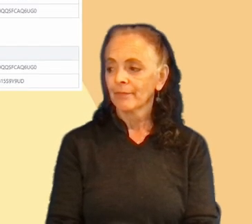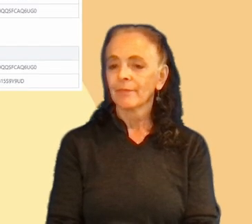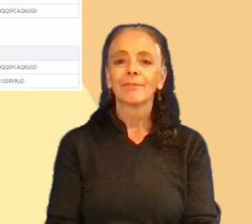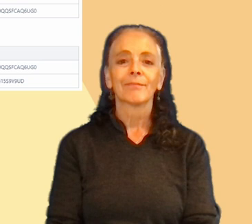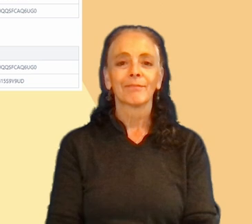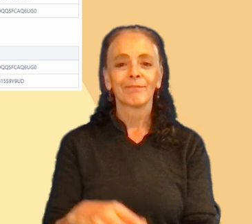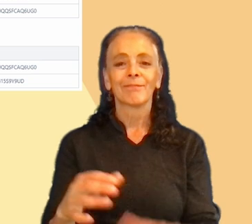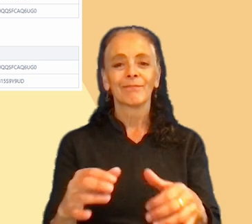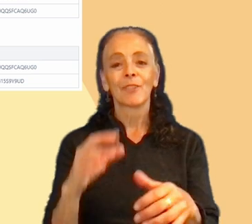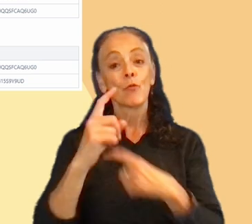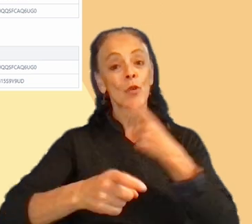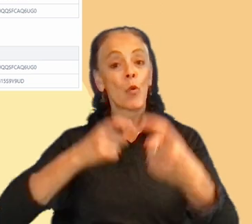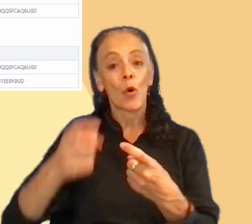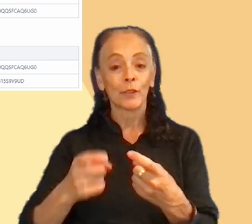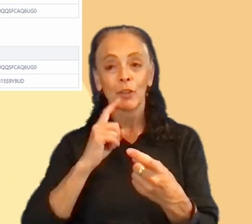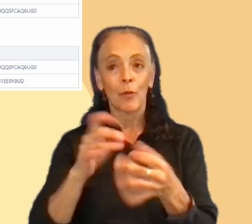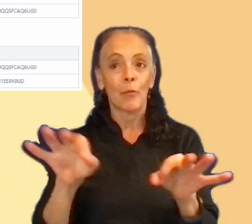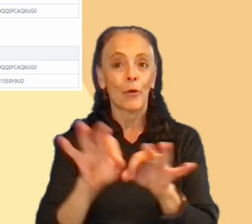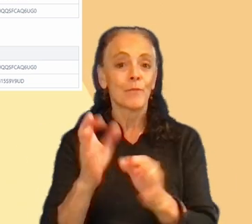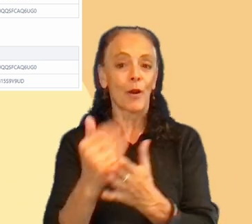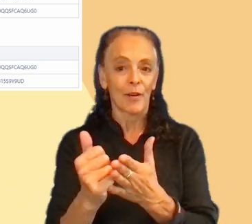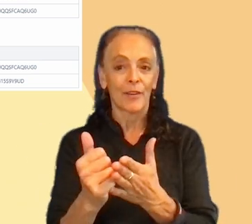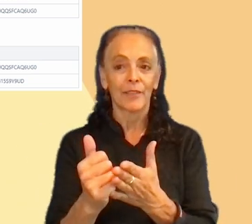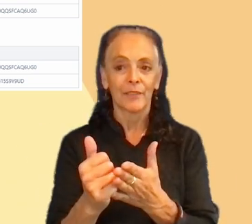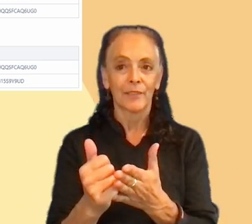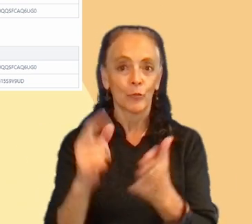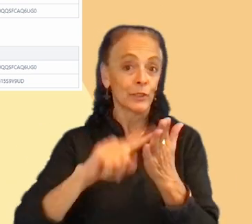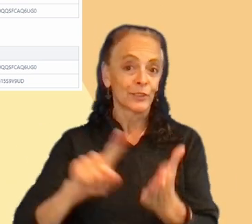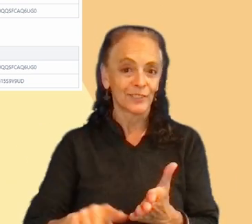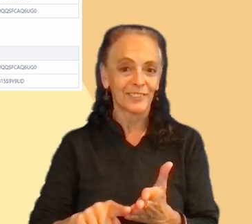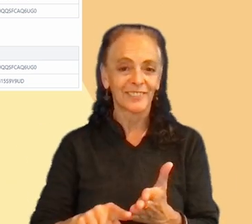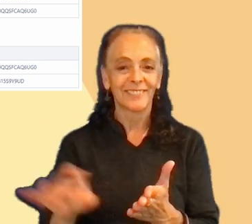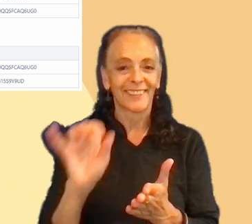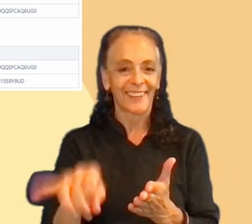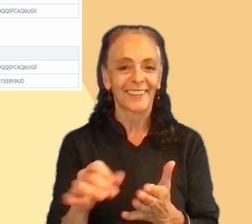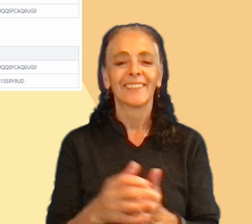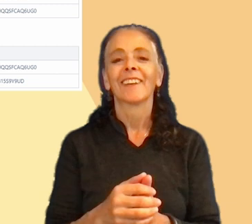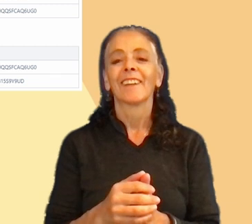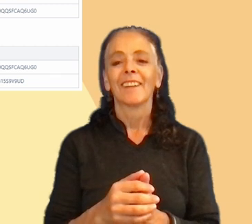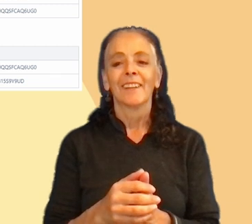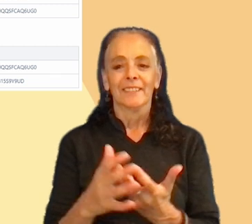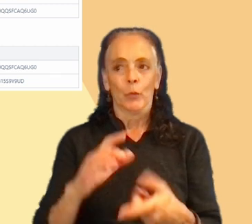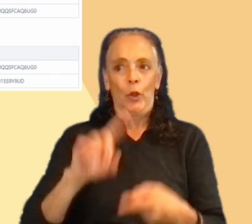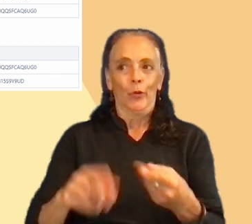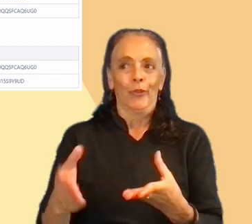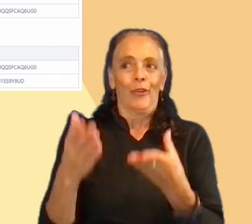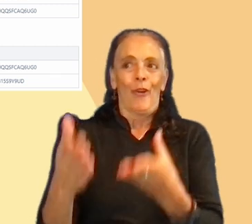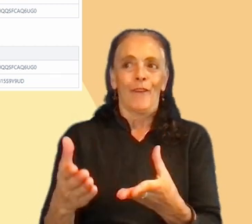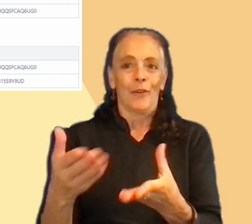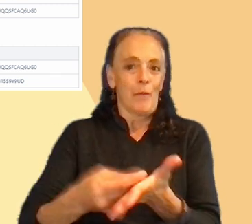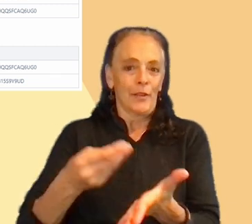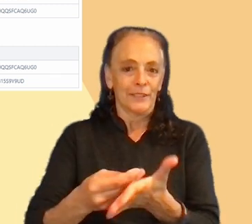Rewards are an important part of research like this. So, we couldn't offer a monetary